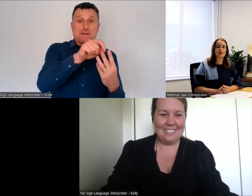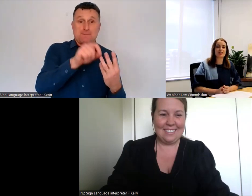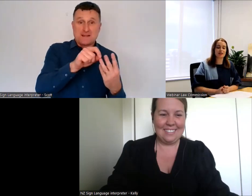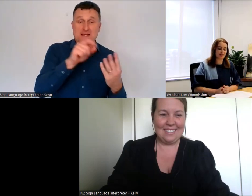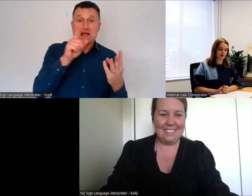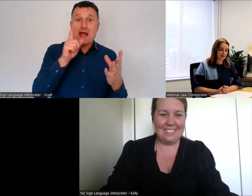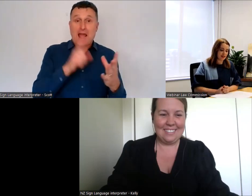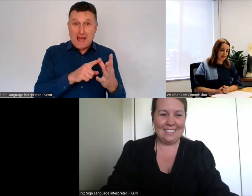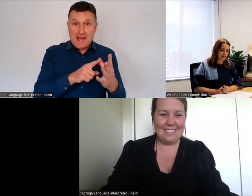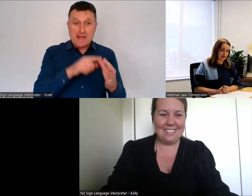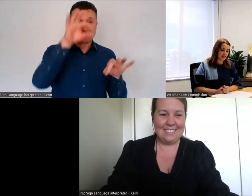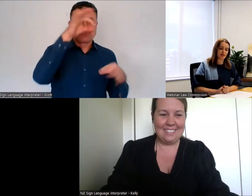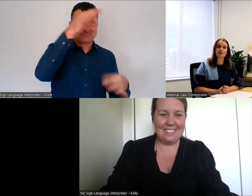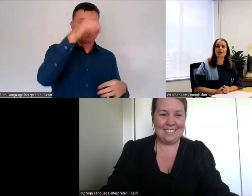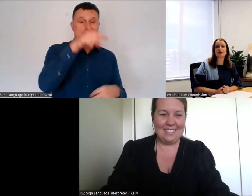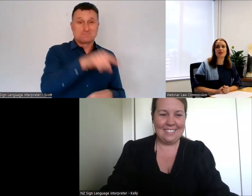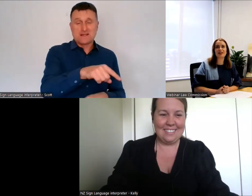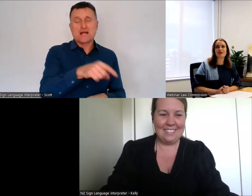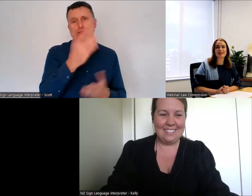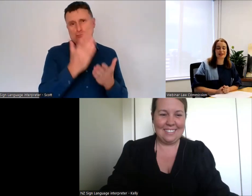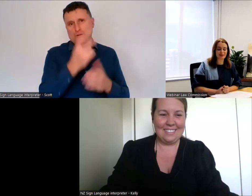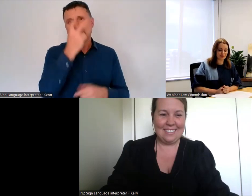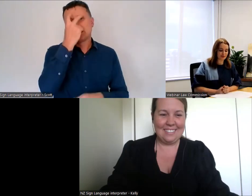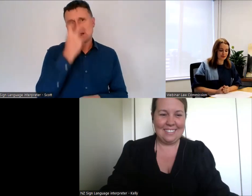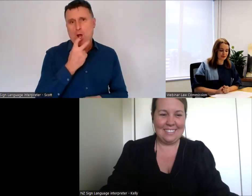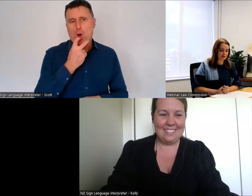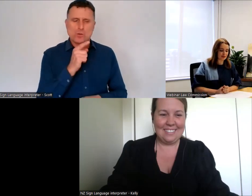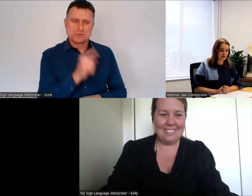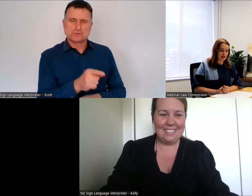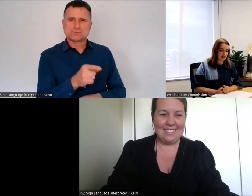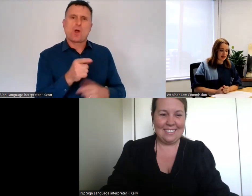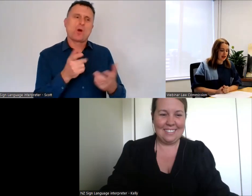practical issues of the law that need fixing.